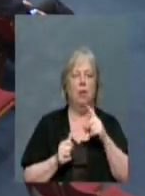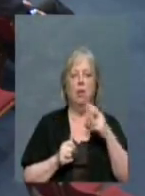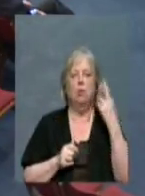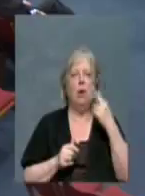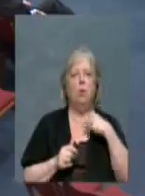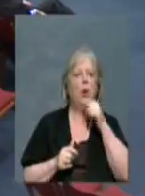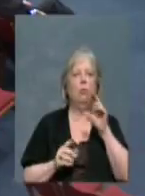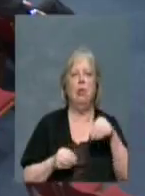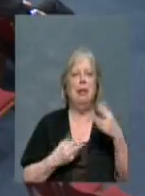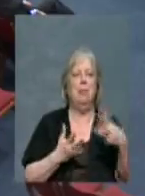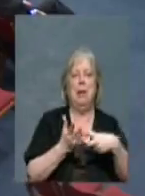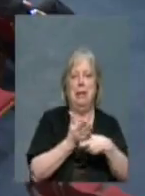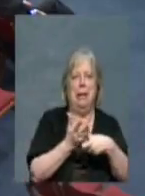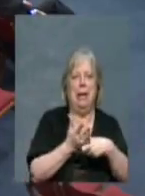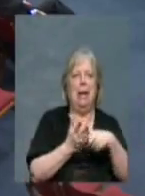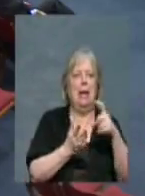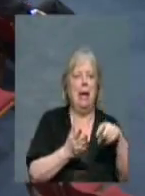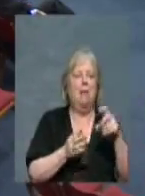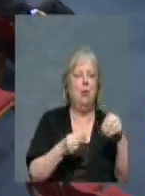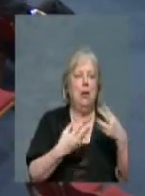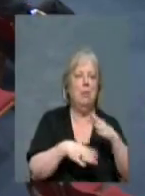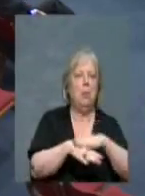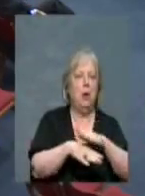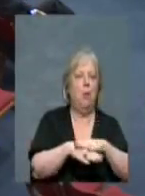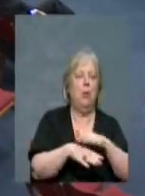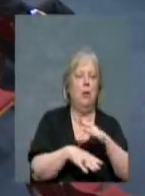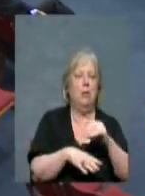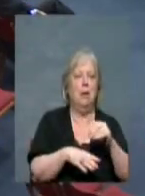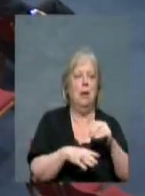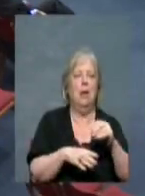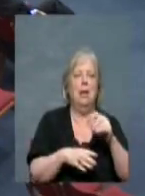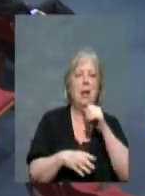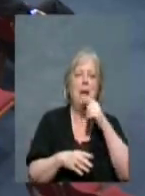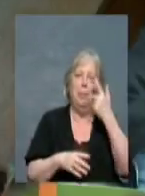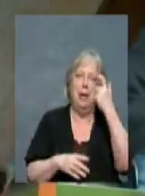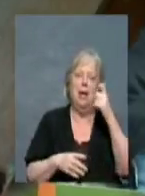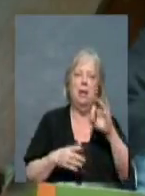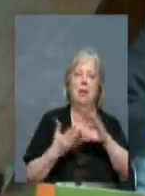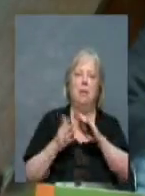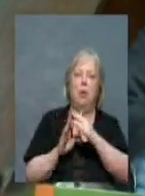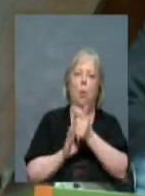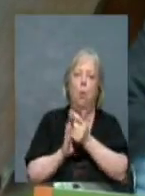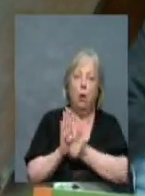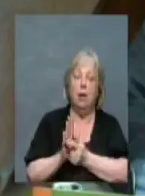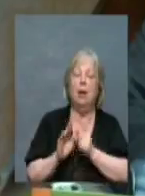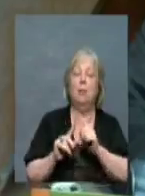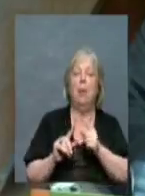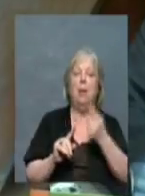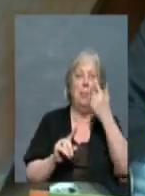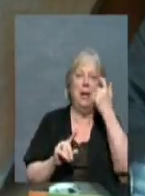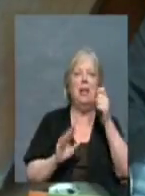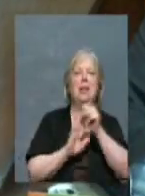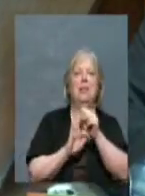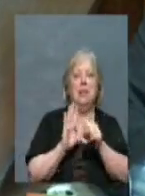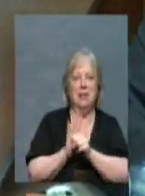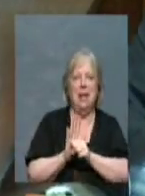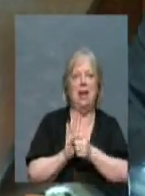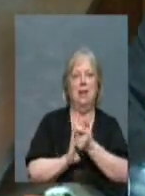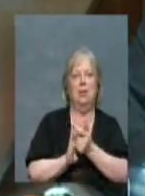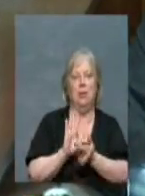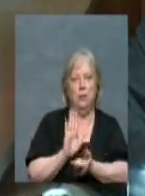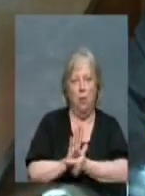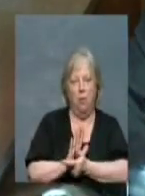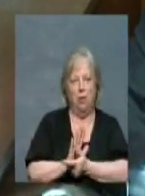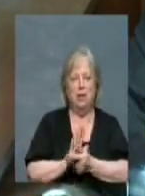and have to give them a notice and a citation is not because of our ordinance, but because of state statute, and it's a statute that we tried to get